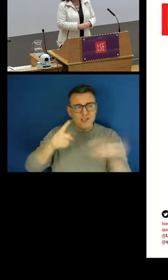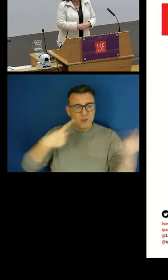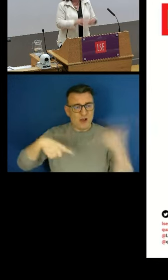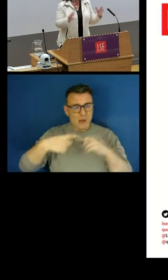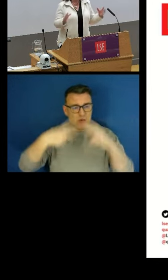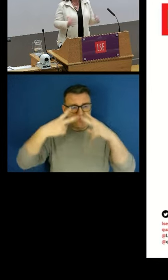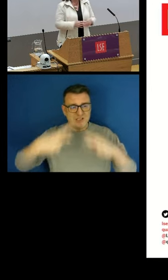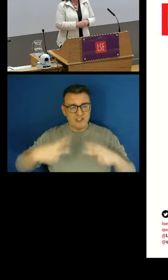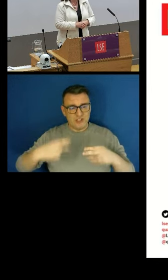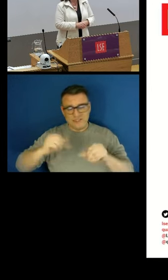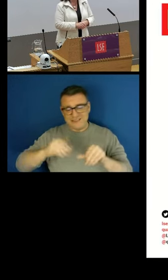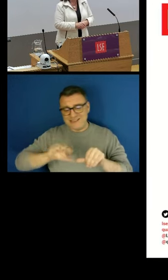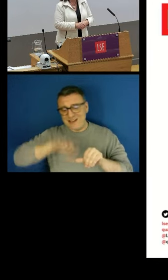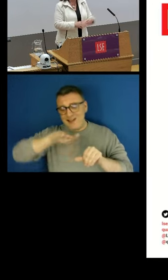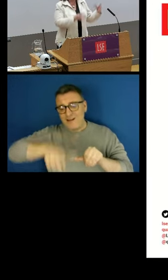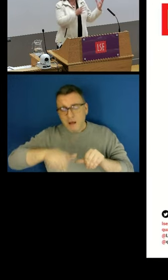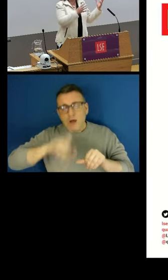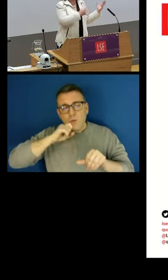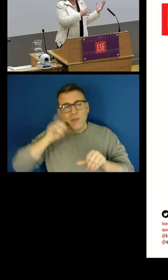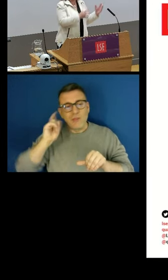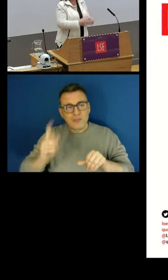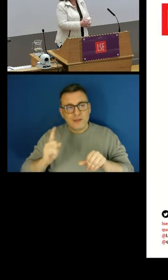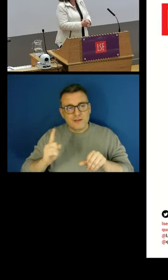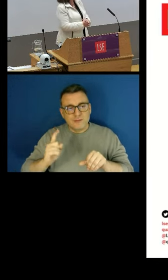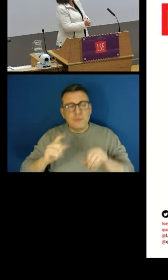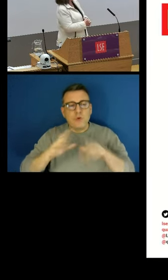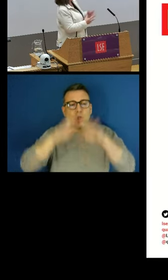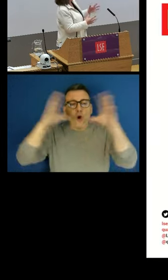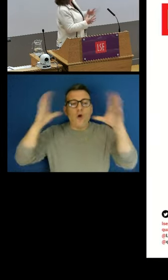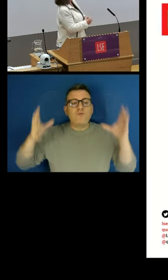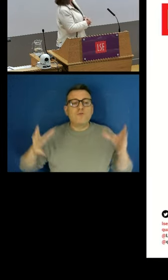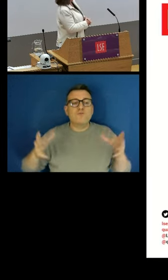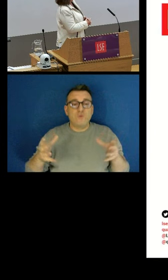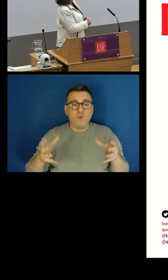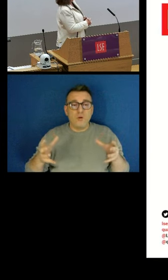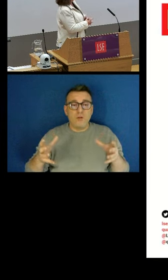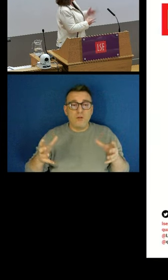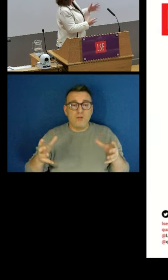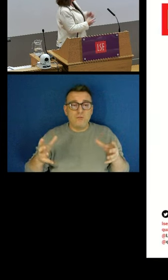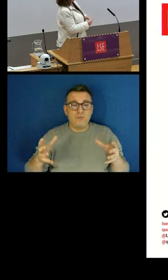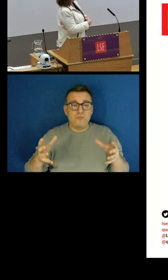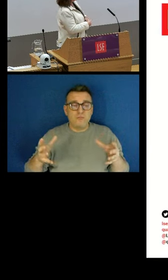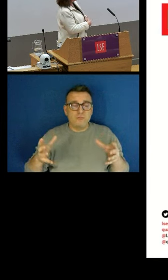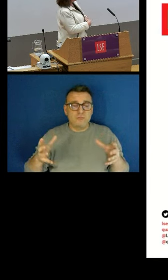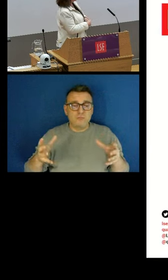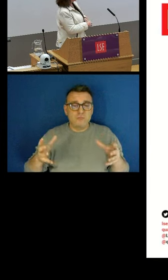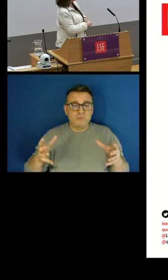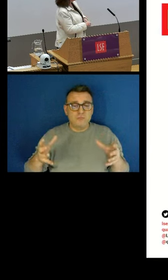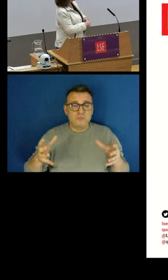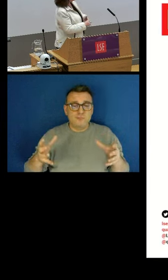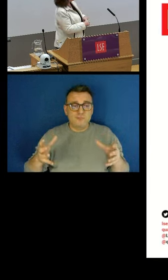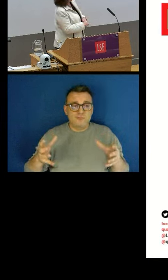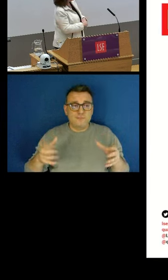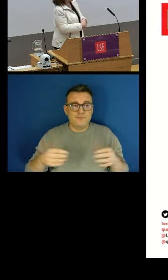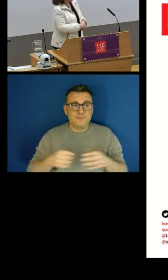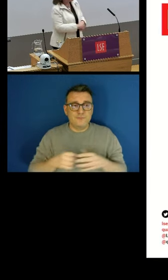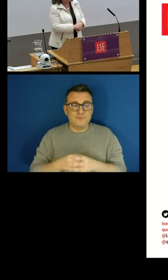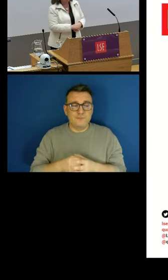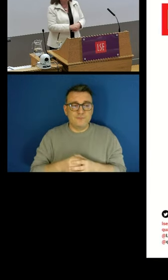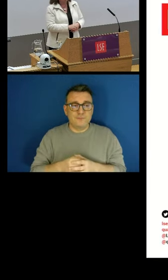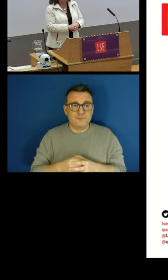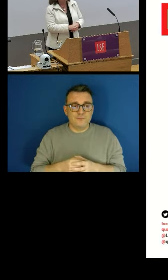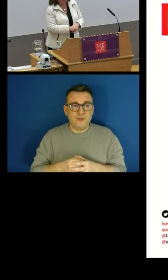But just to give you the overall picture, this is the headline figure for every region in the UK, the proportion